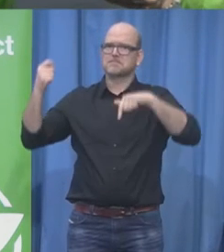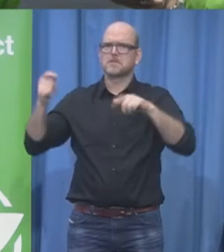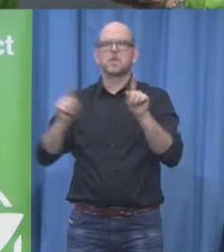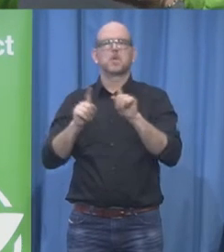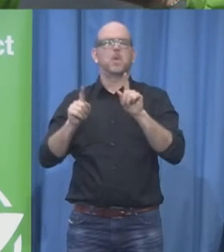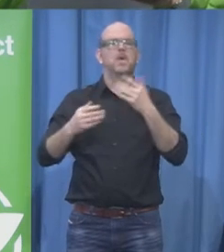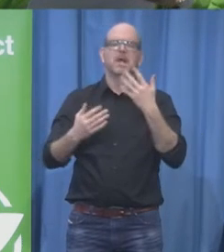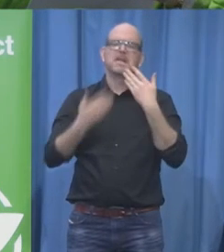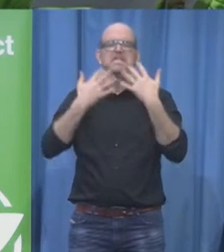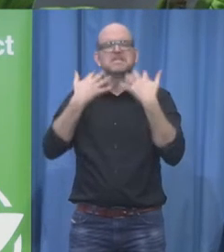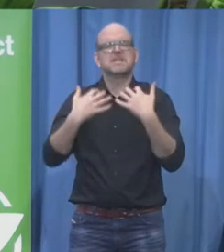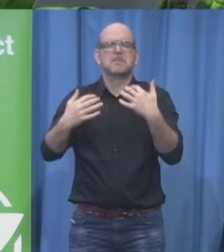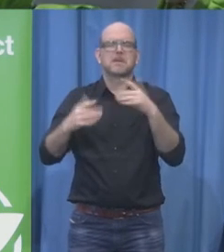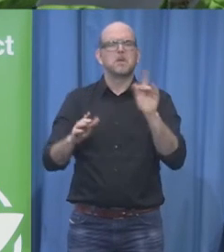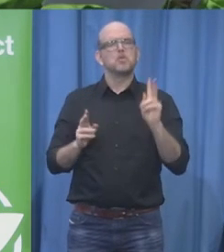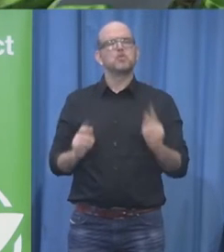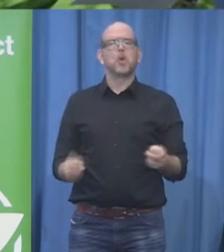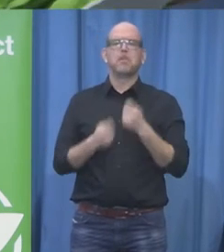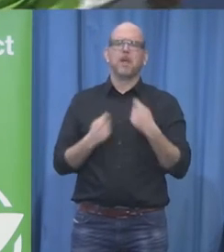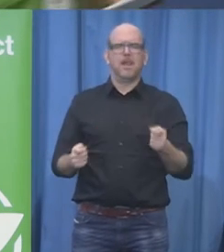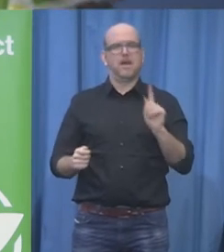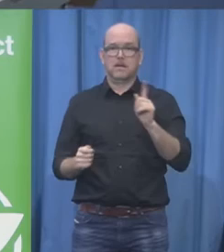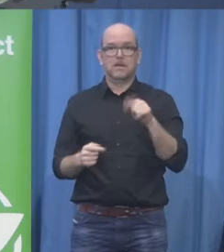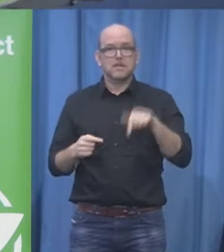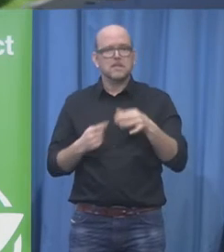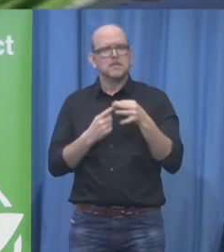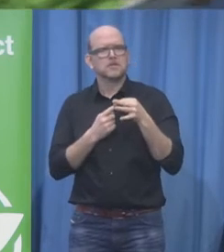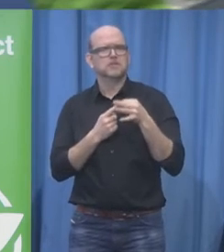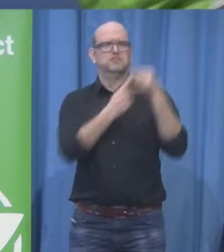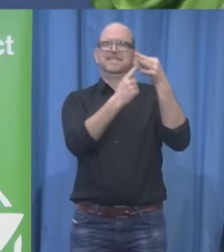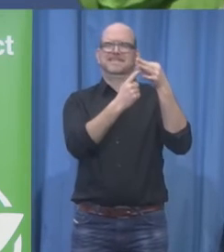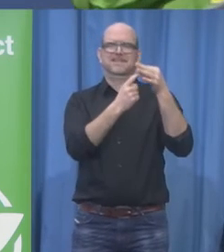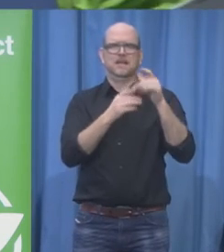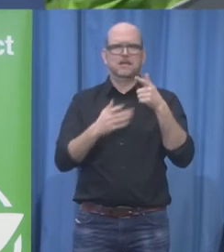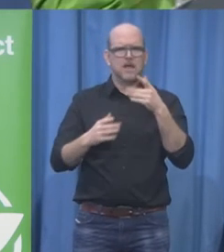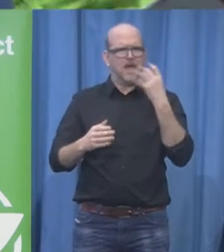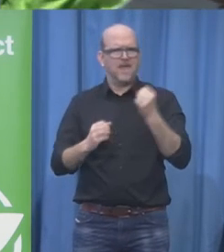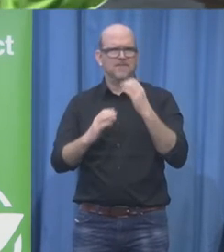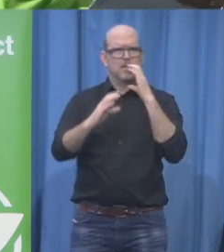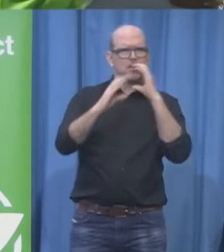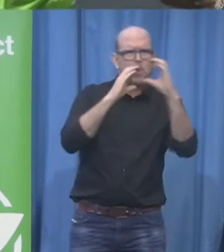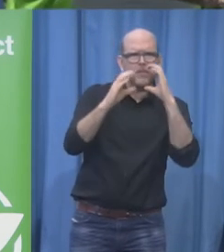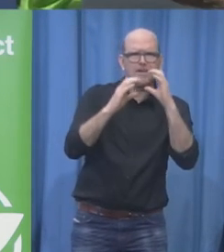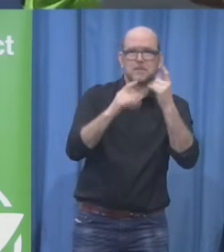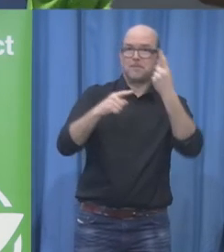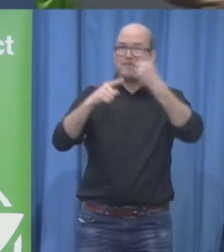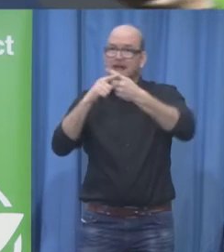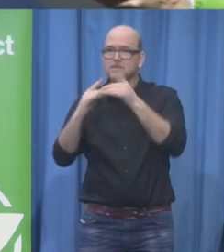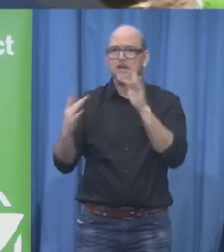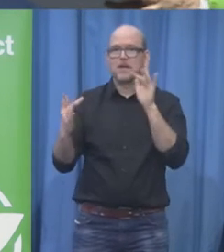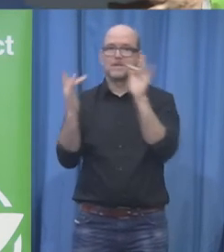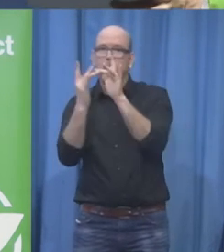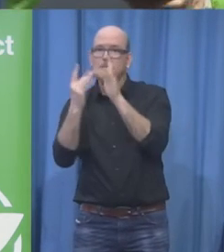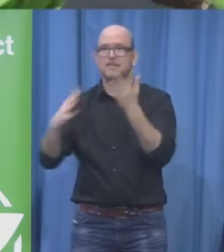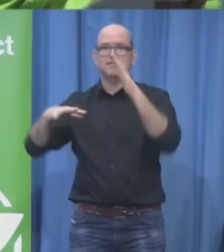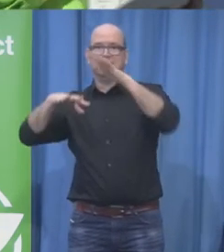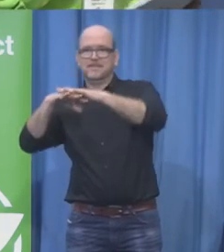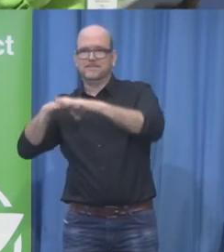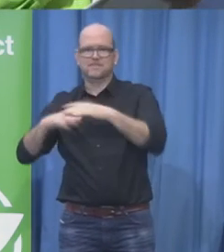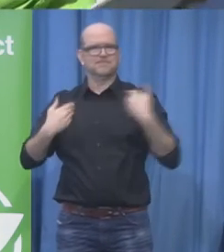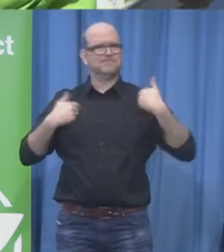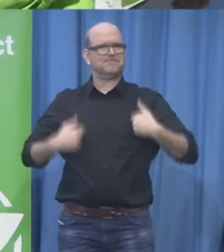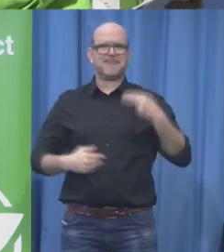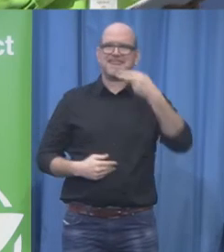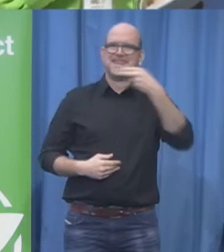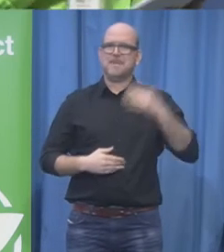round and for those of you who don't know me my name is Caroline Casey I'm from Ireland I speak rather fast